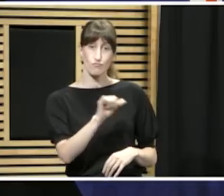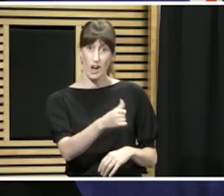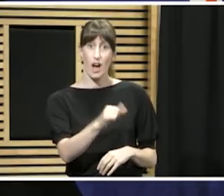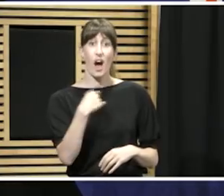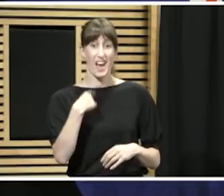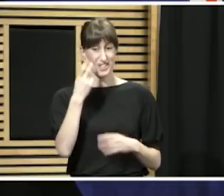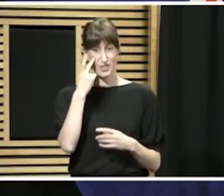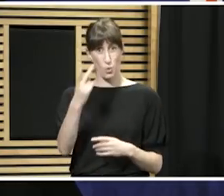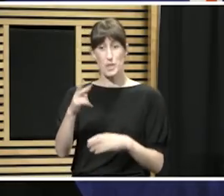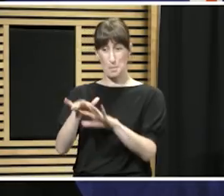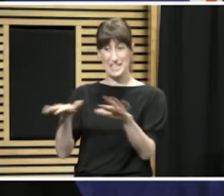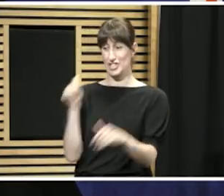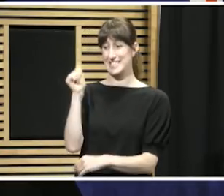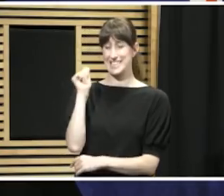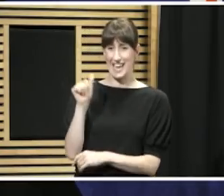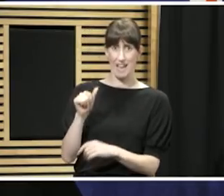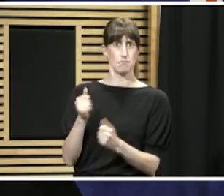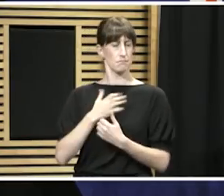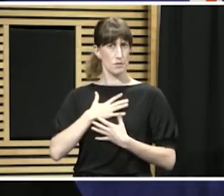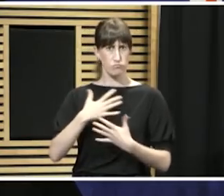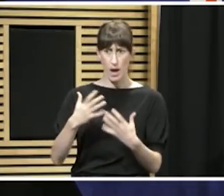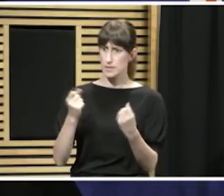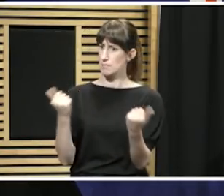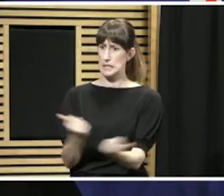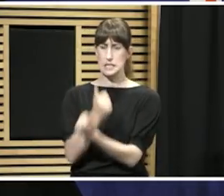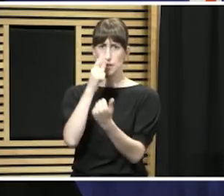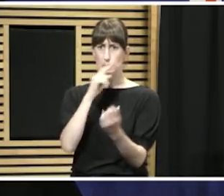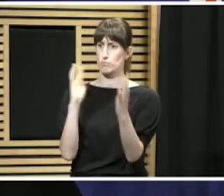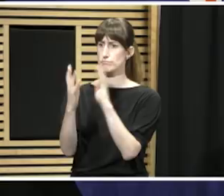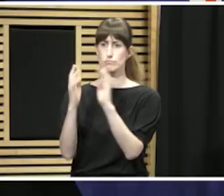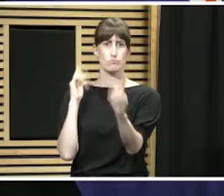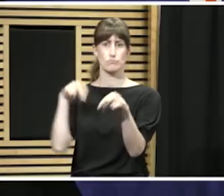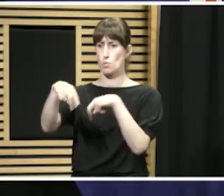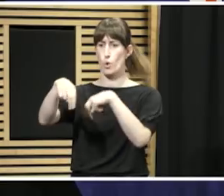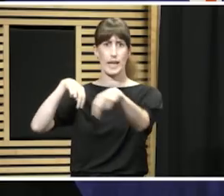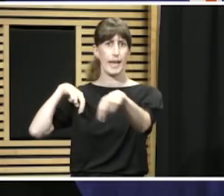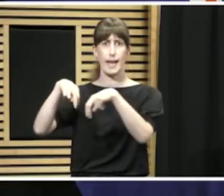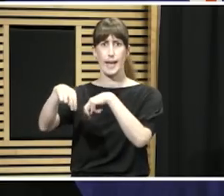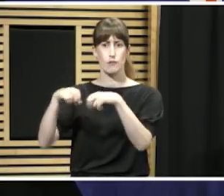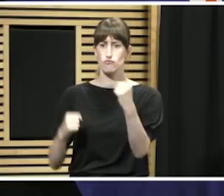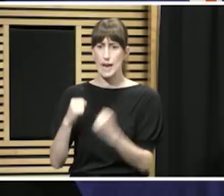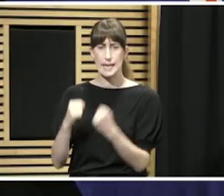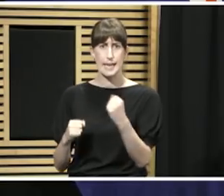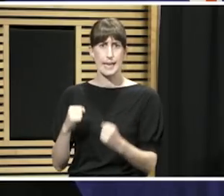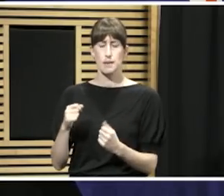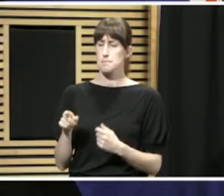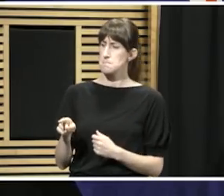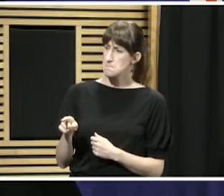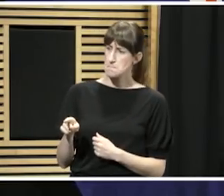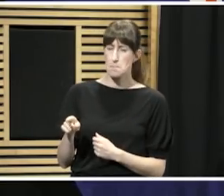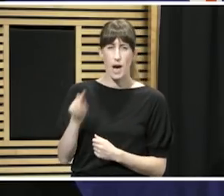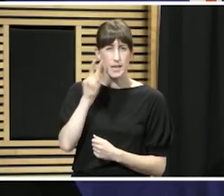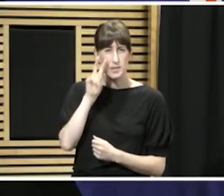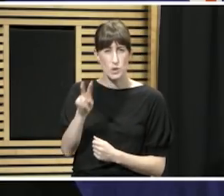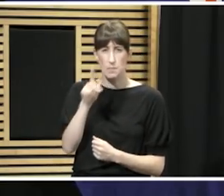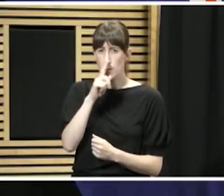it did surprise me how many people were out and about. Yes, it's within the rules, but I observed a number of people that weren't keeping their